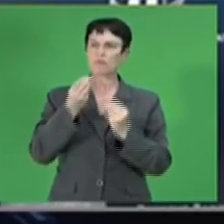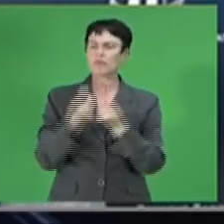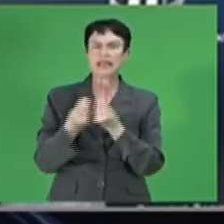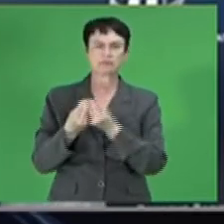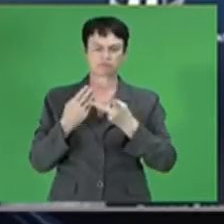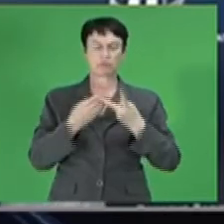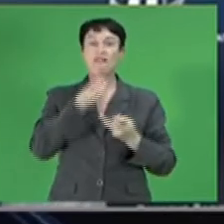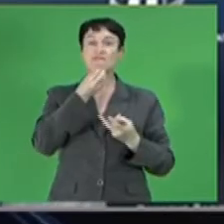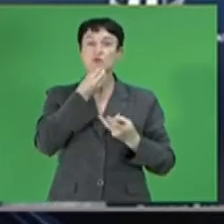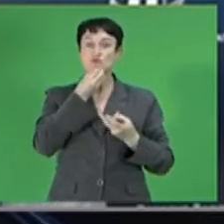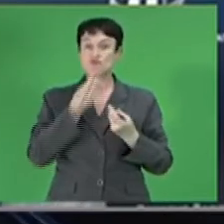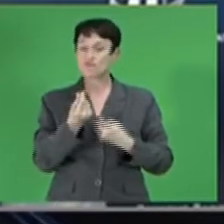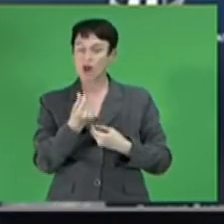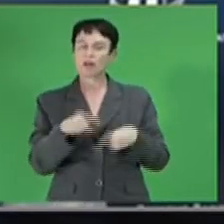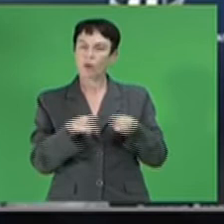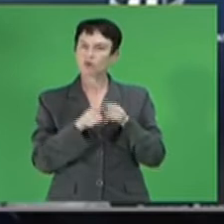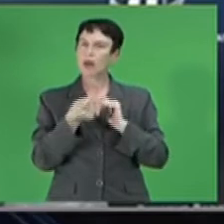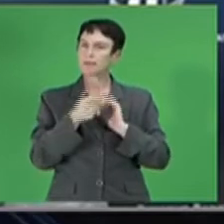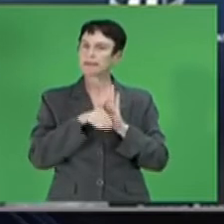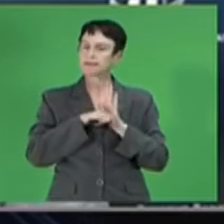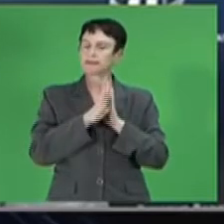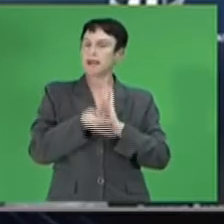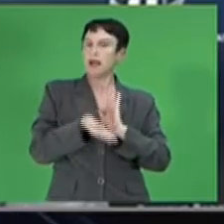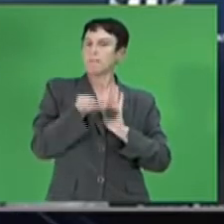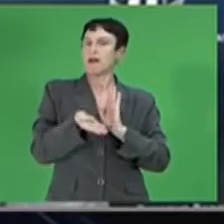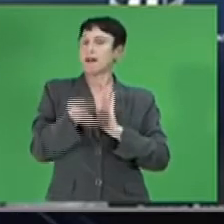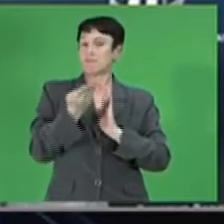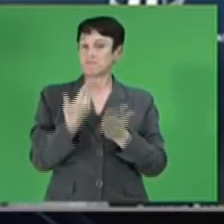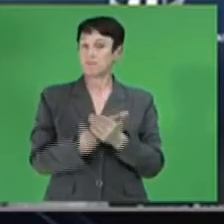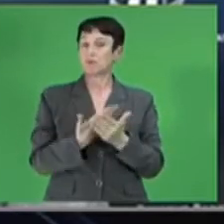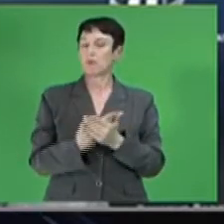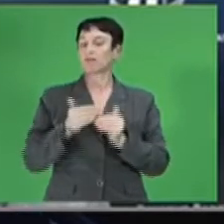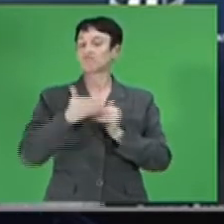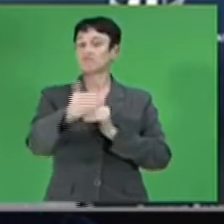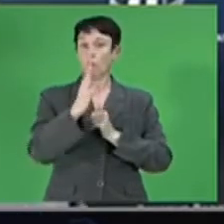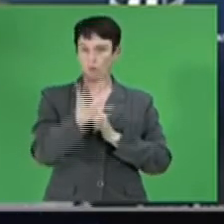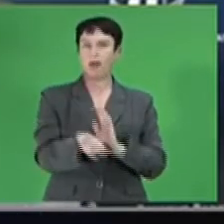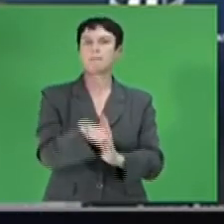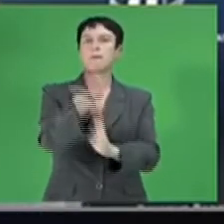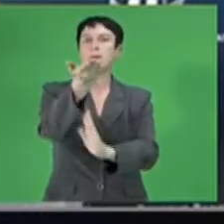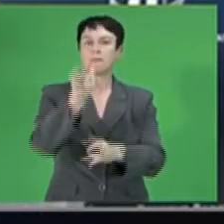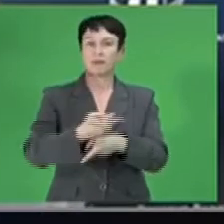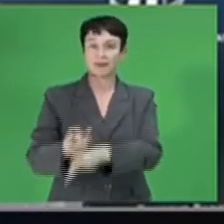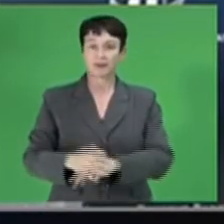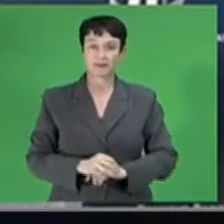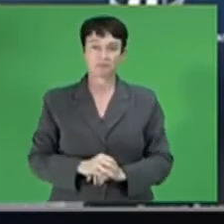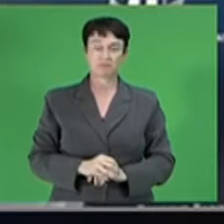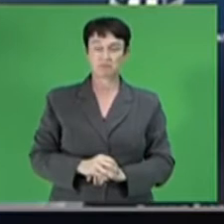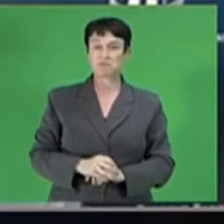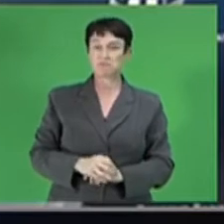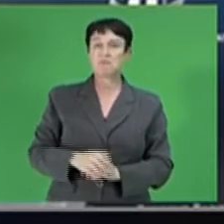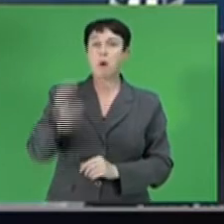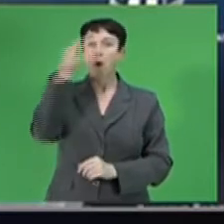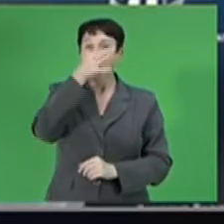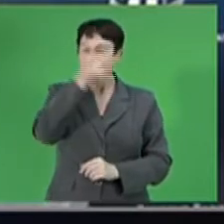surprised to the upside in recent months and could do so again. Oil prices have become more